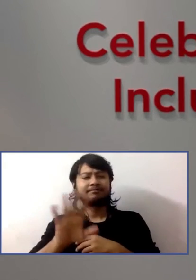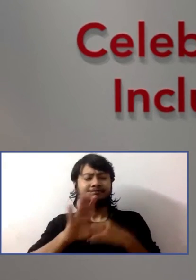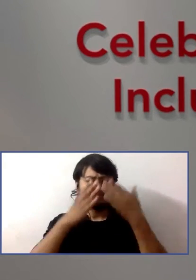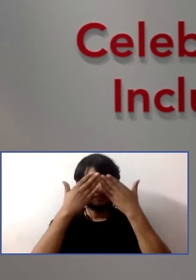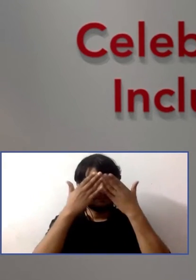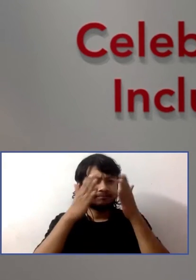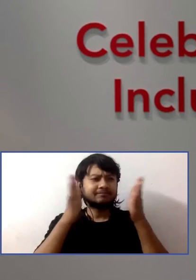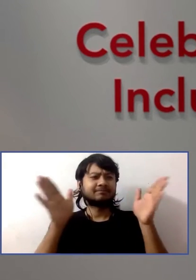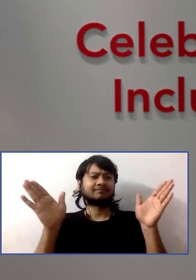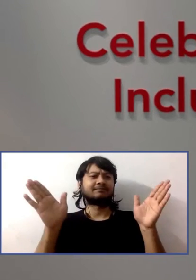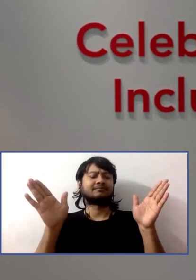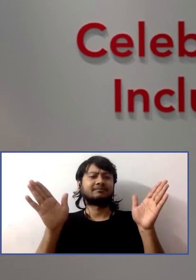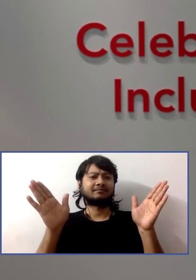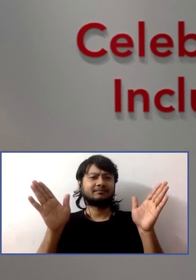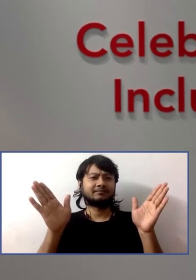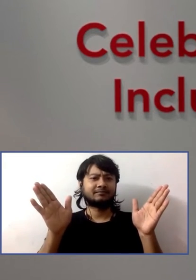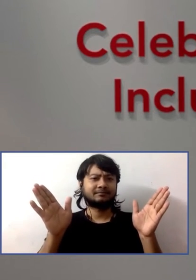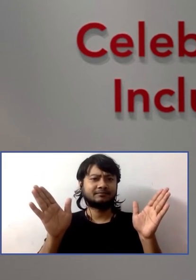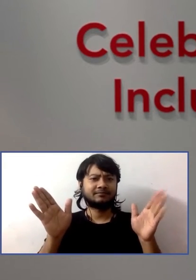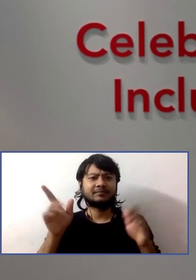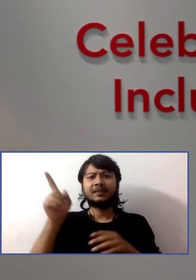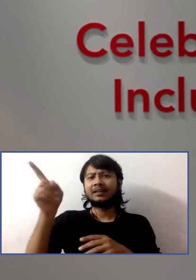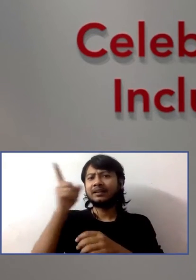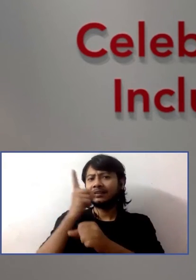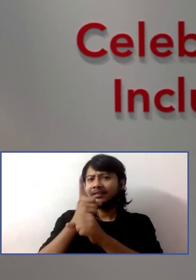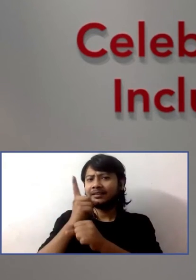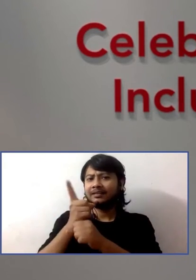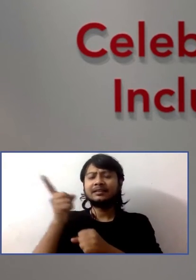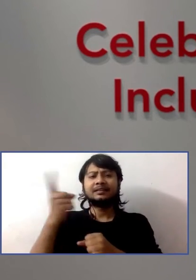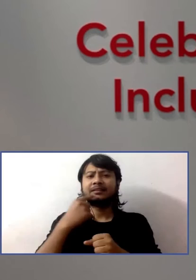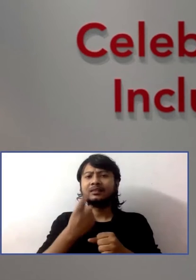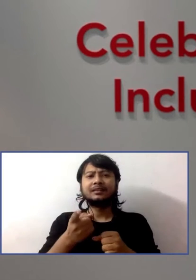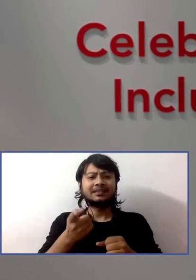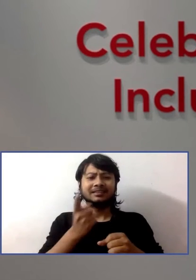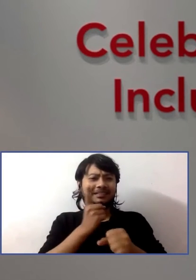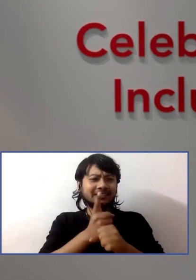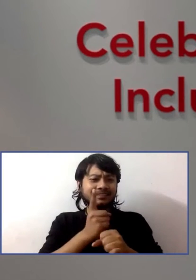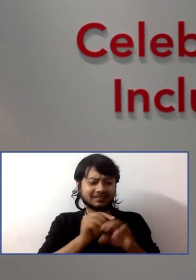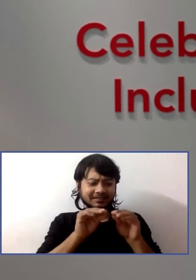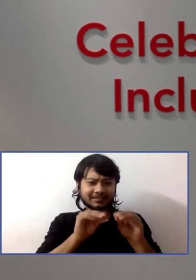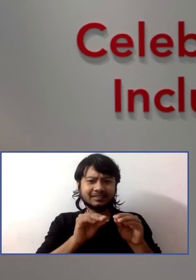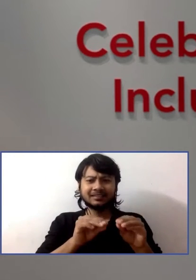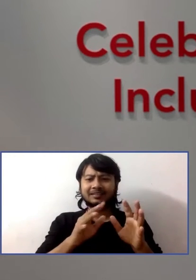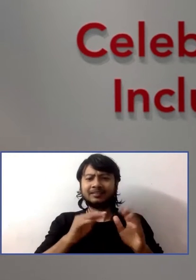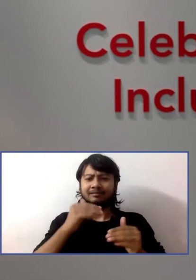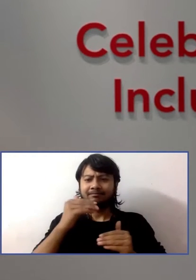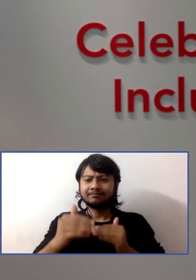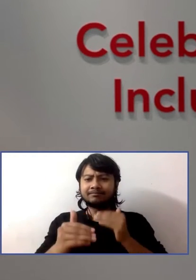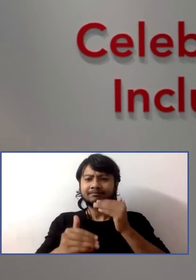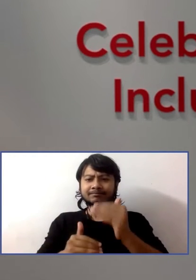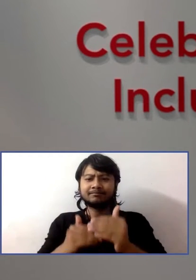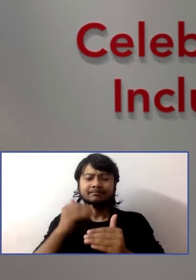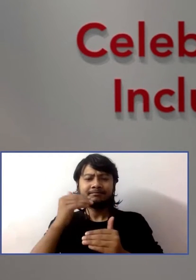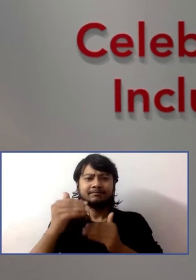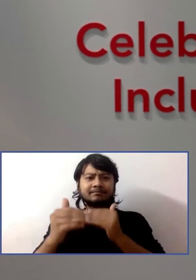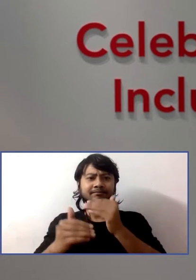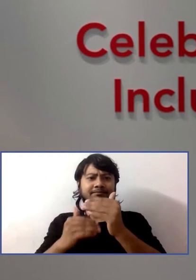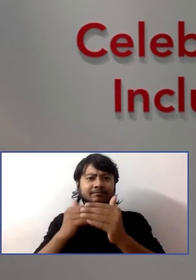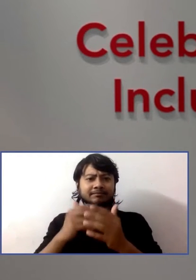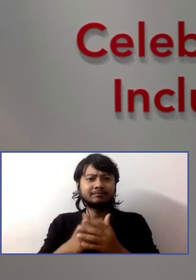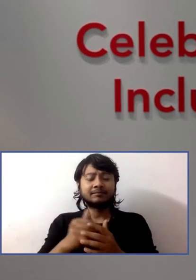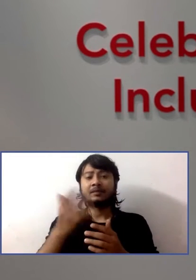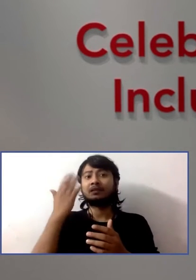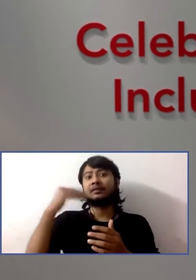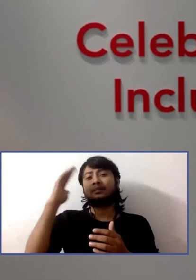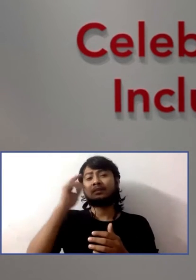about it as a movement, really, going back to the seventies. And he got, he was